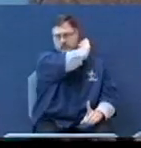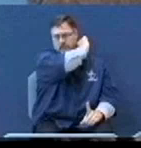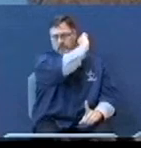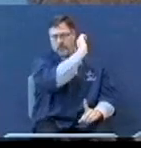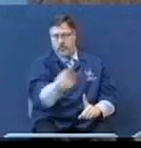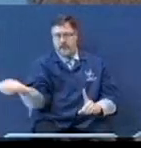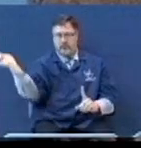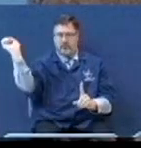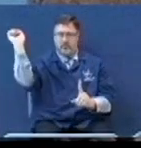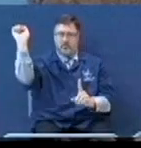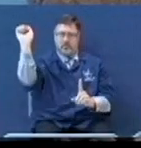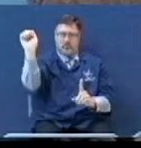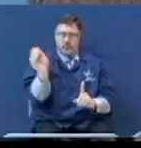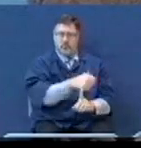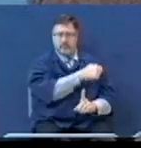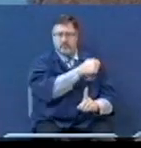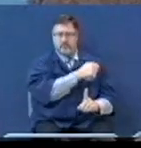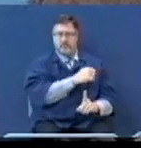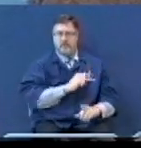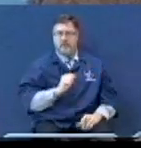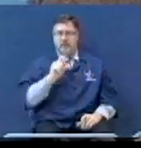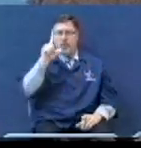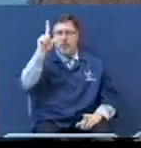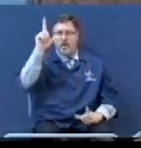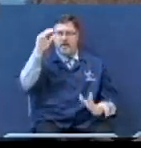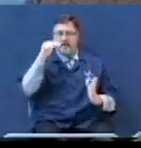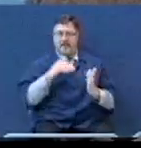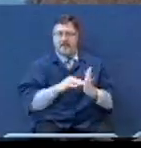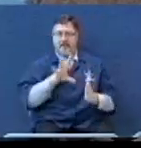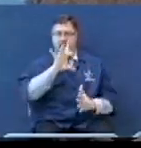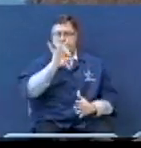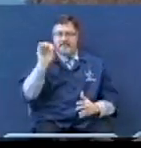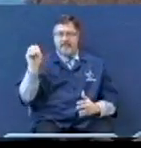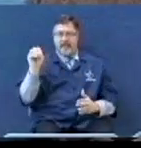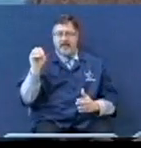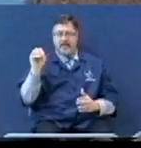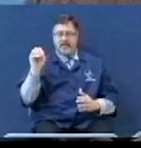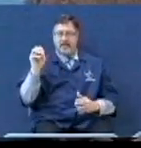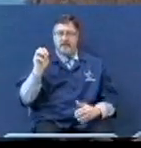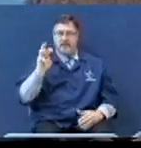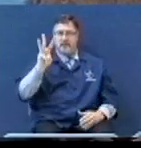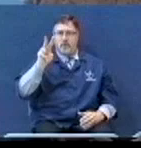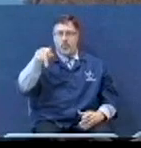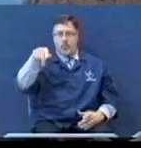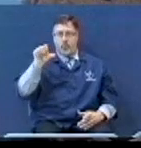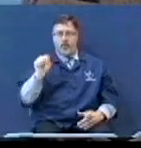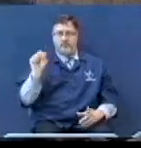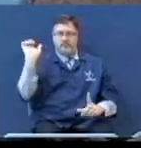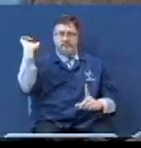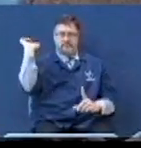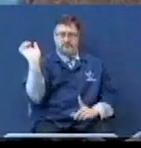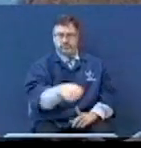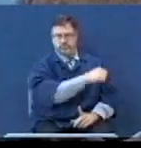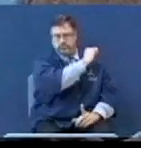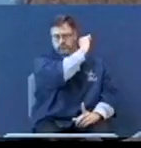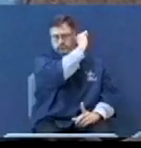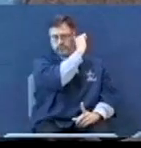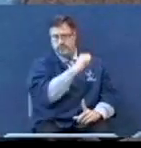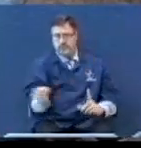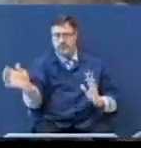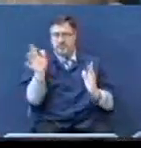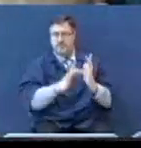a thousand and eighty lashes with a cat of nine tails. Cut going and coming.